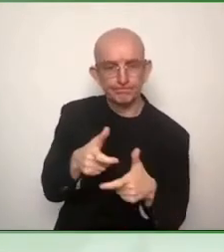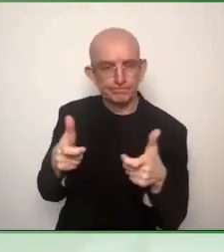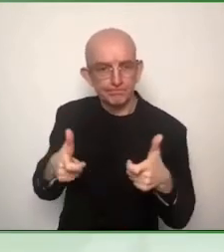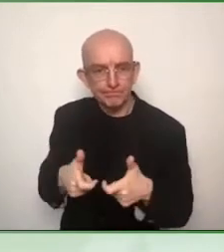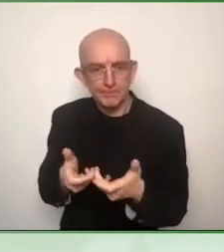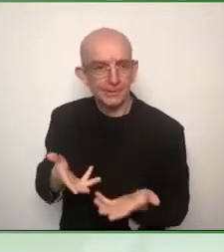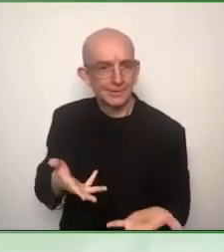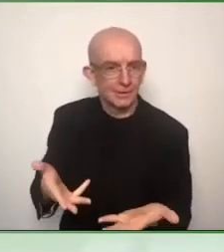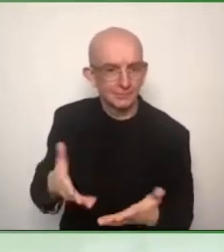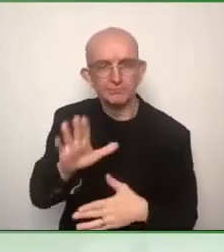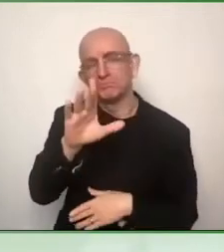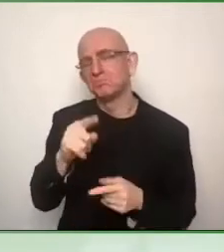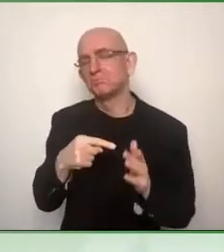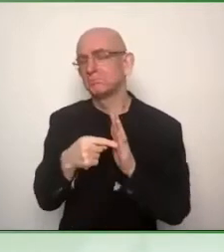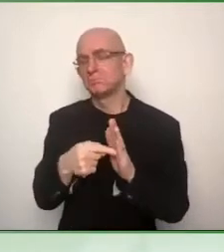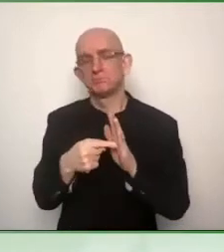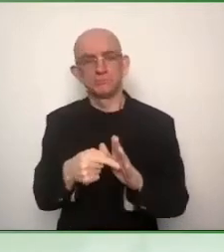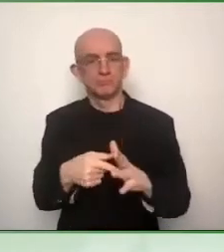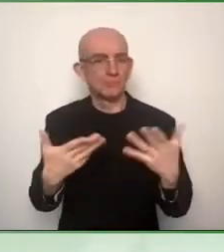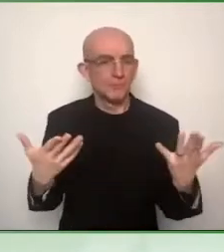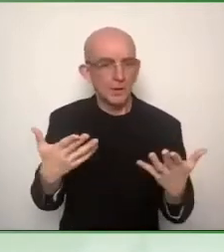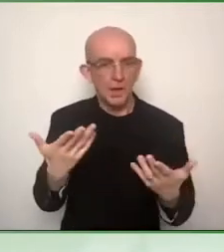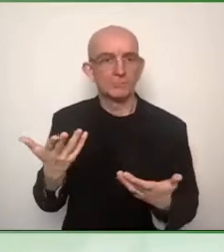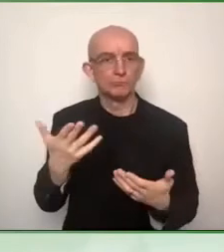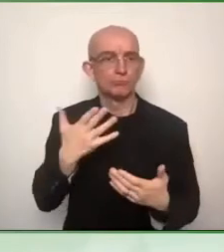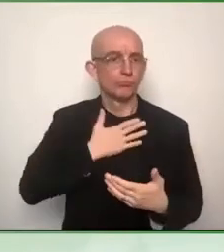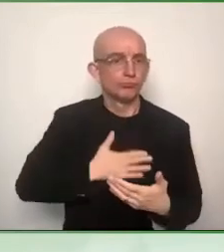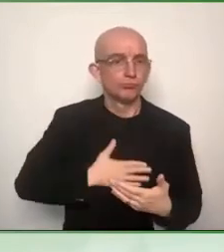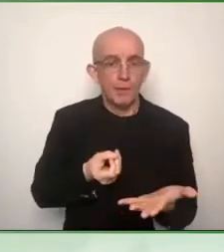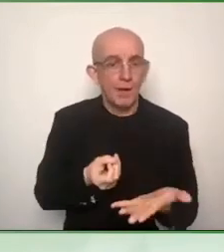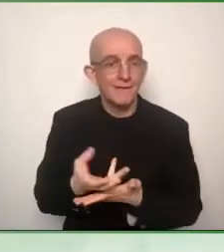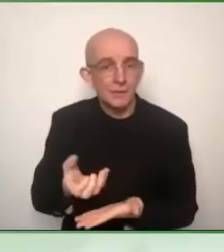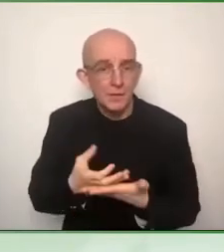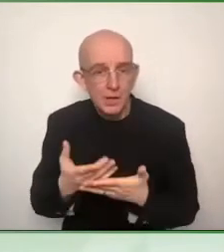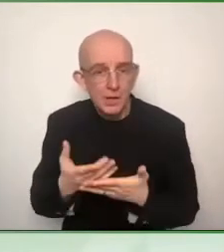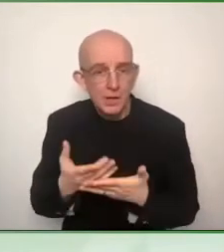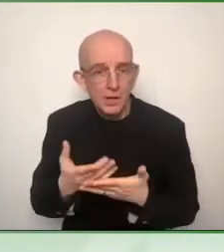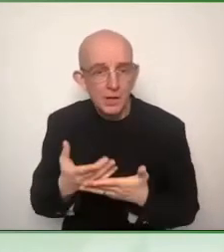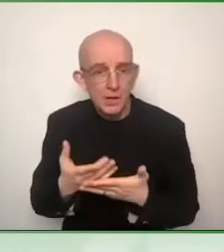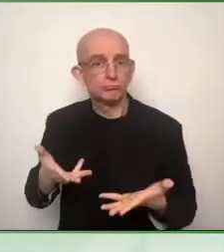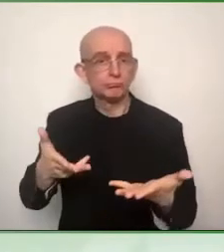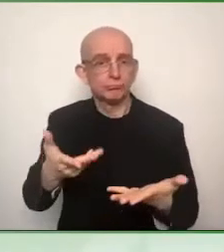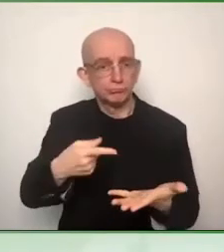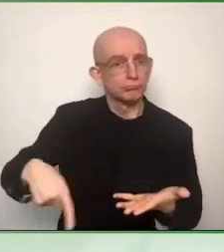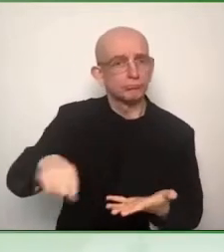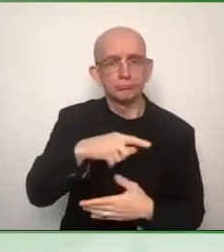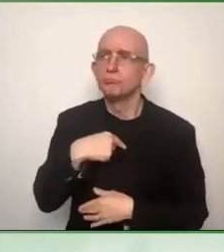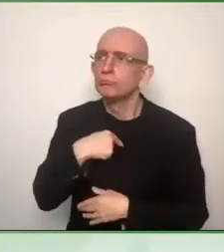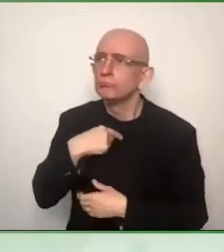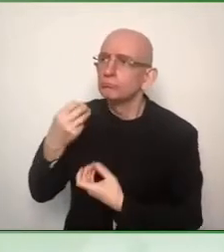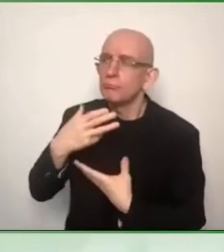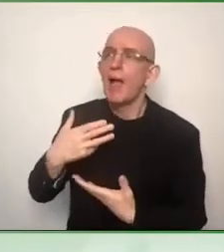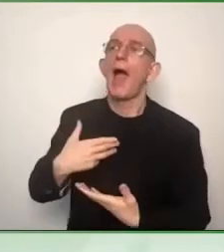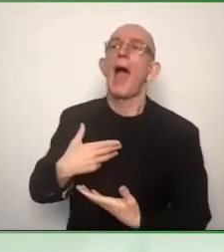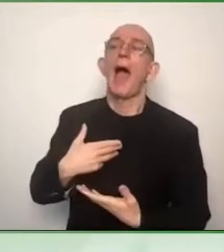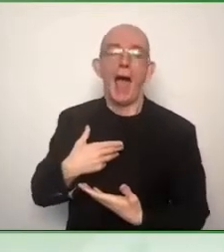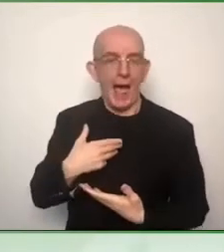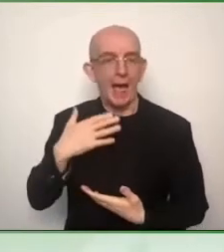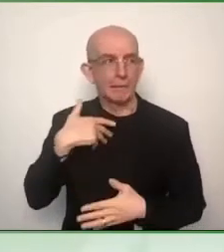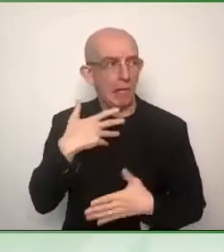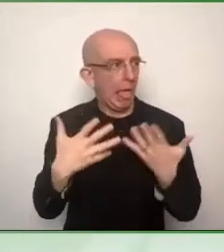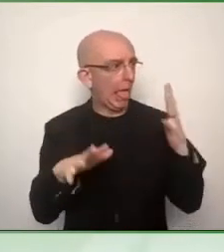and procurers, that they are fulfilling the obligation of buying accessible or delivering